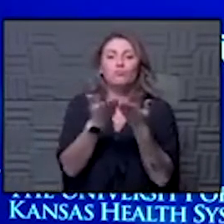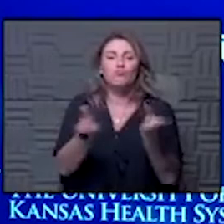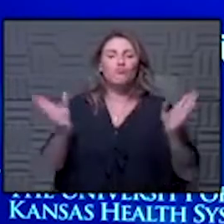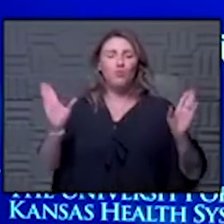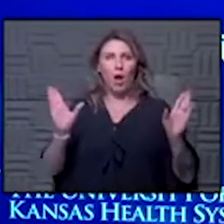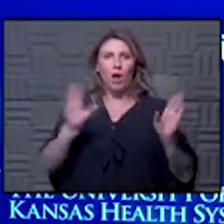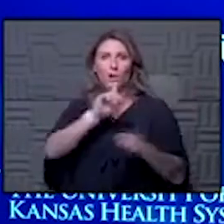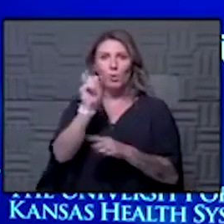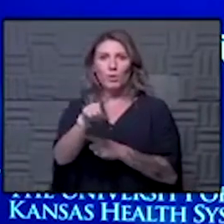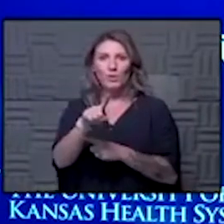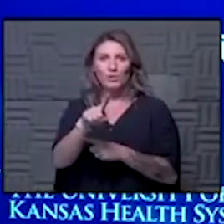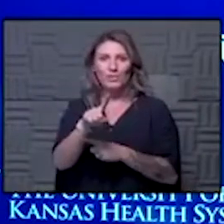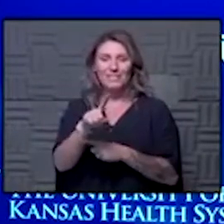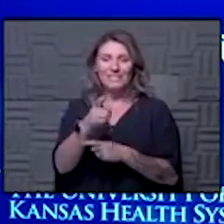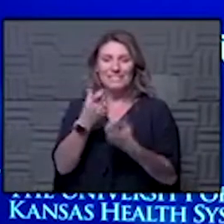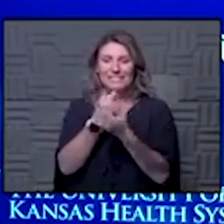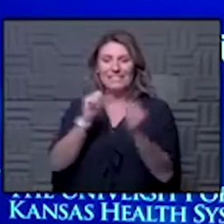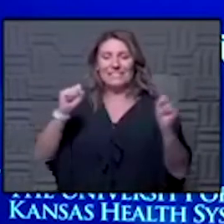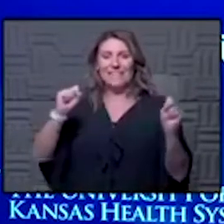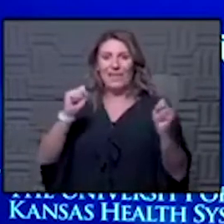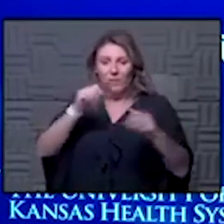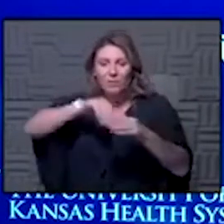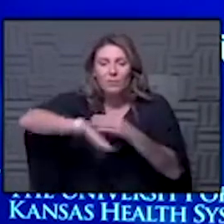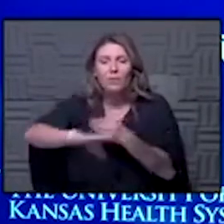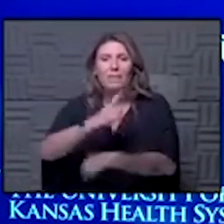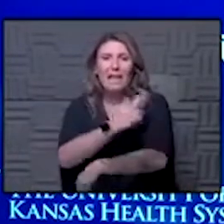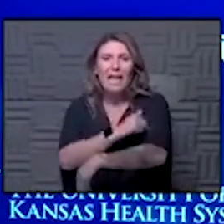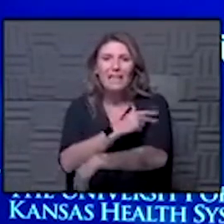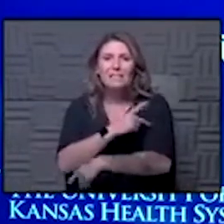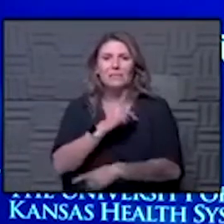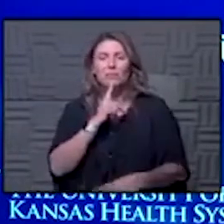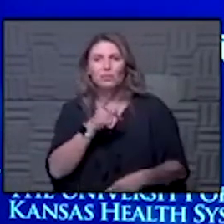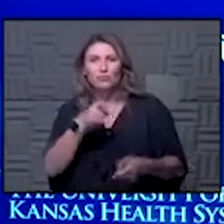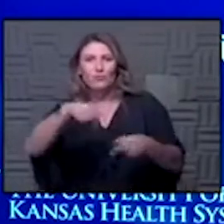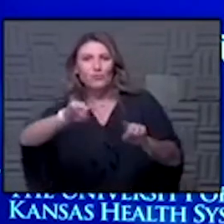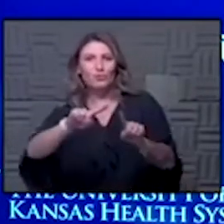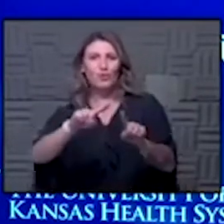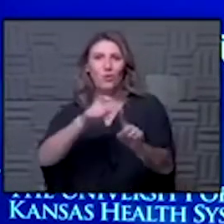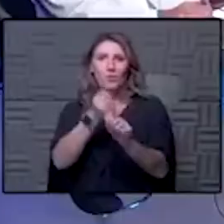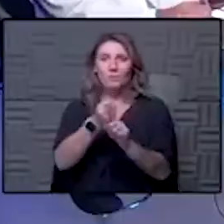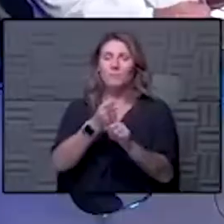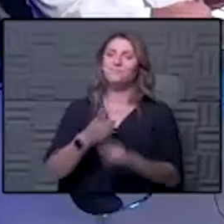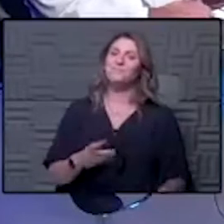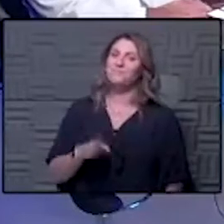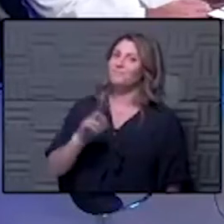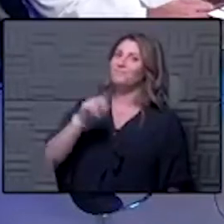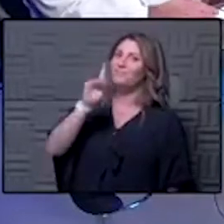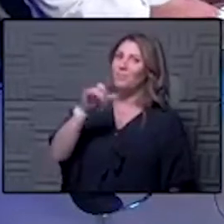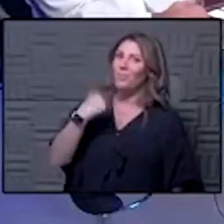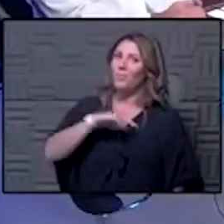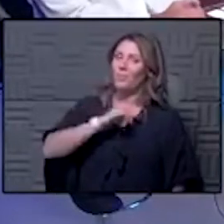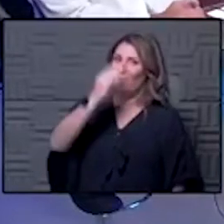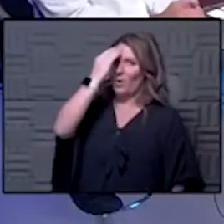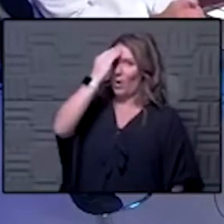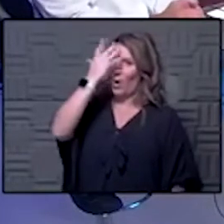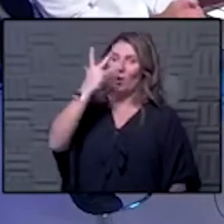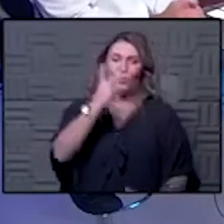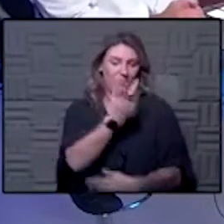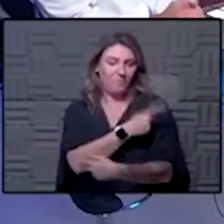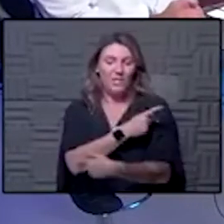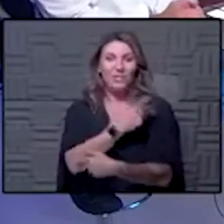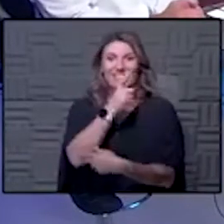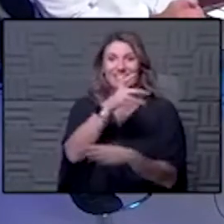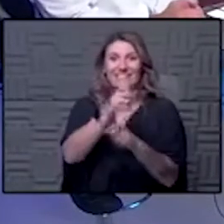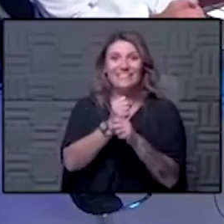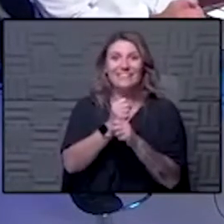about seeking health care yeah you bet during a pandemic Becky we know that patients who weren't seeking